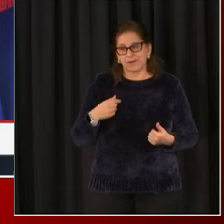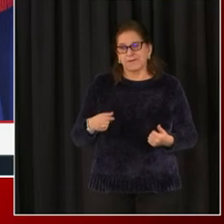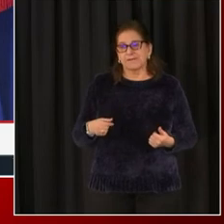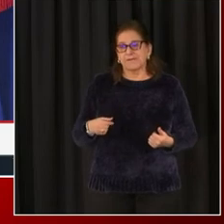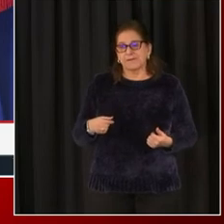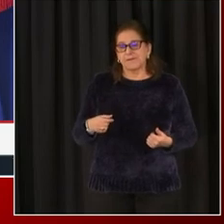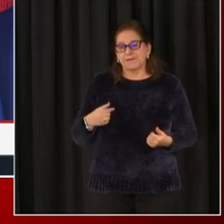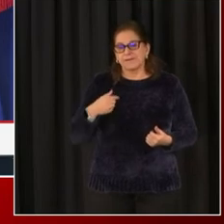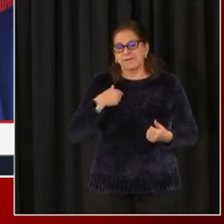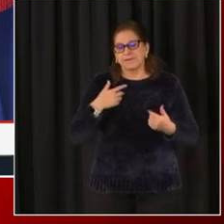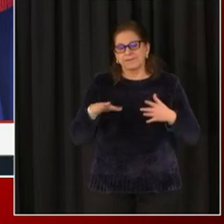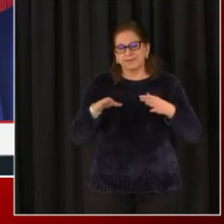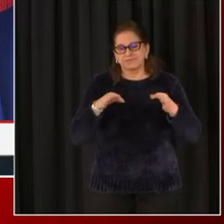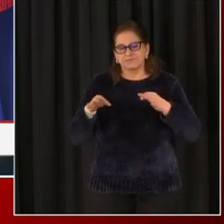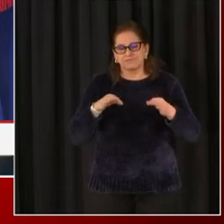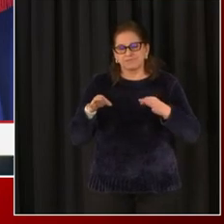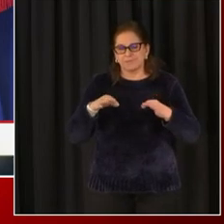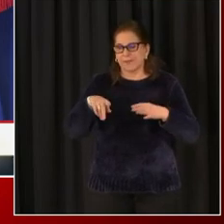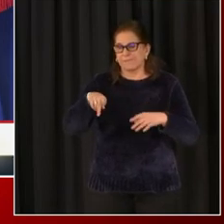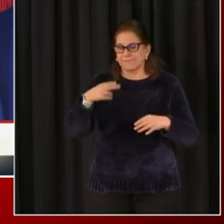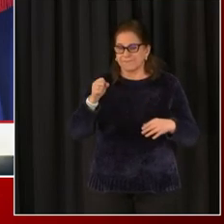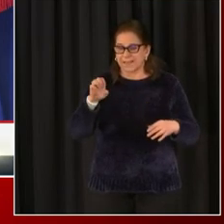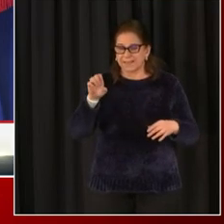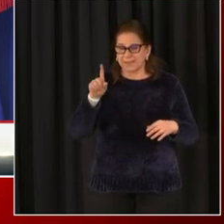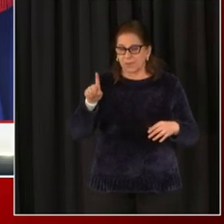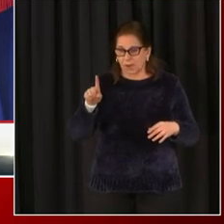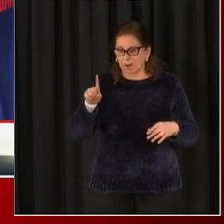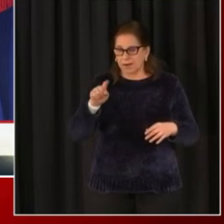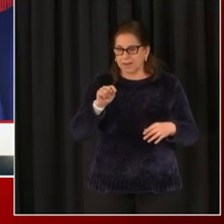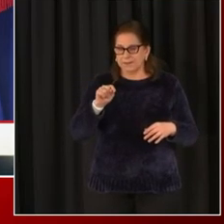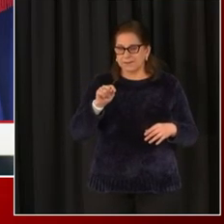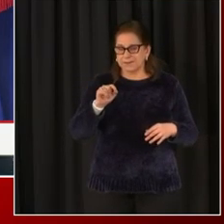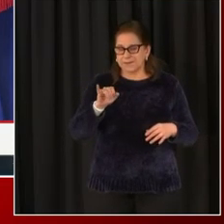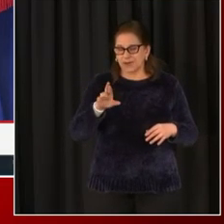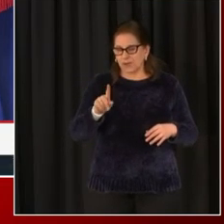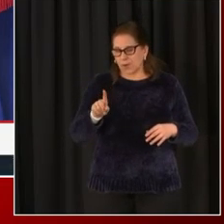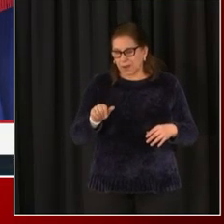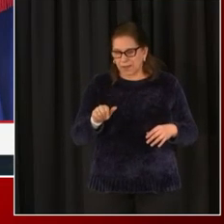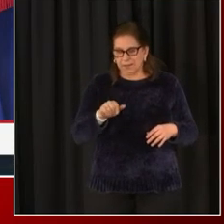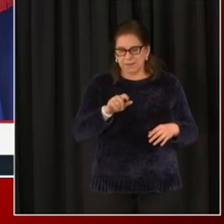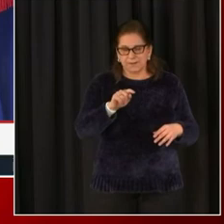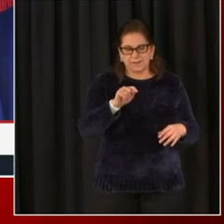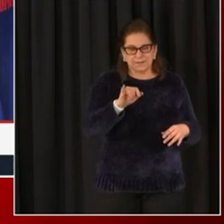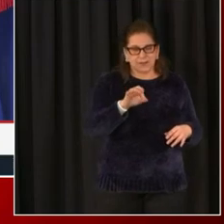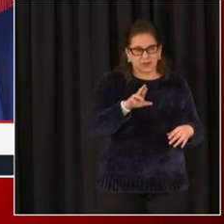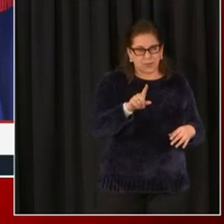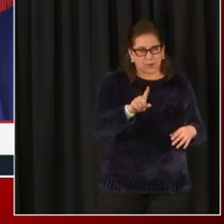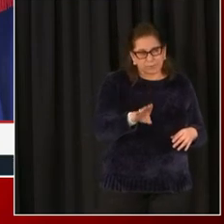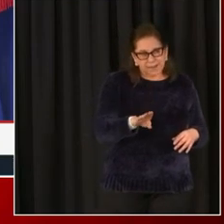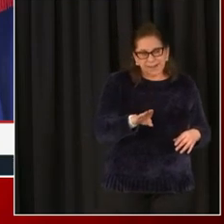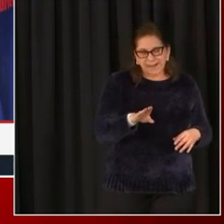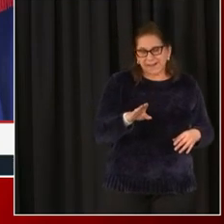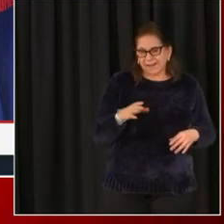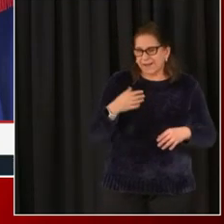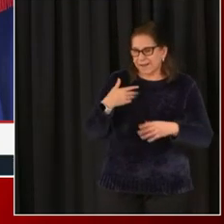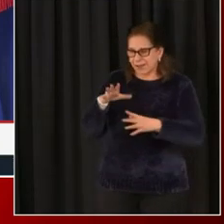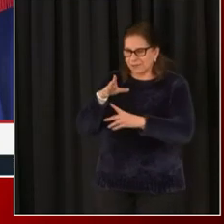we talked about groups, phases and tiers that they were always targets. Um, and